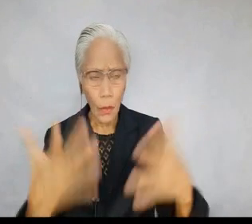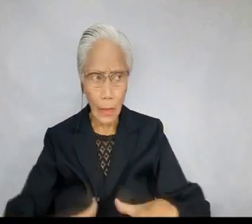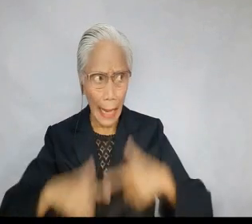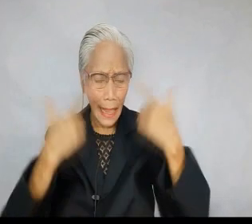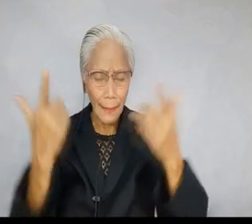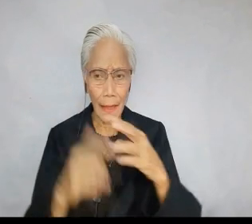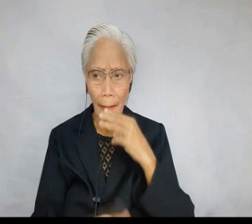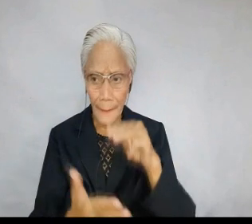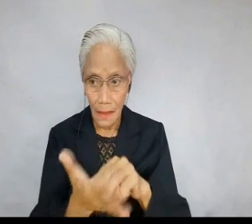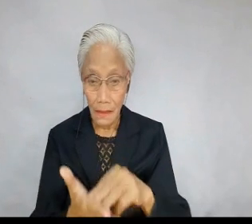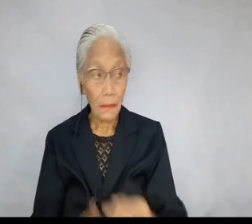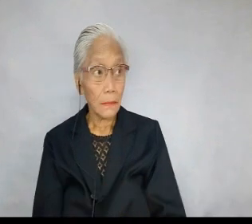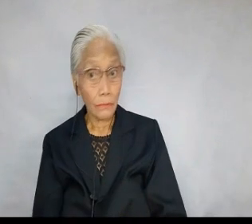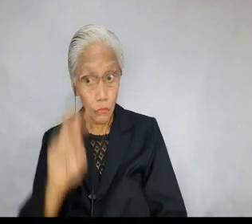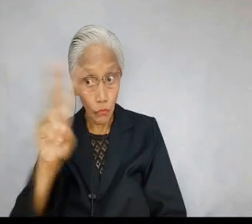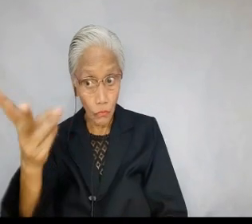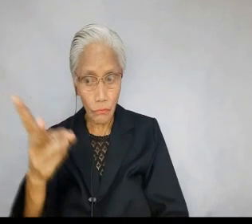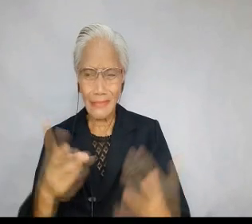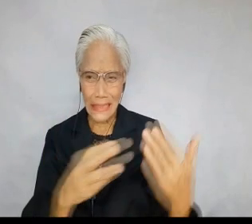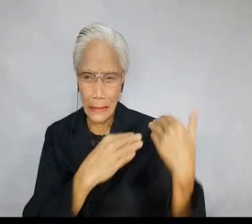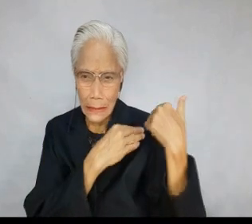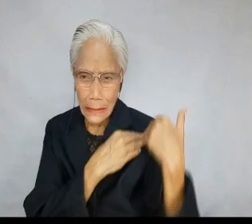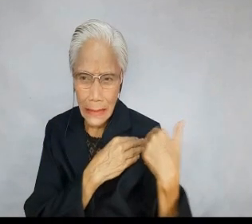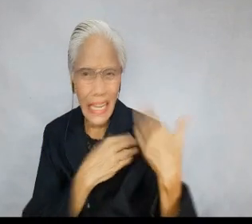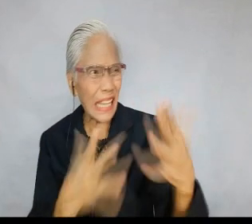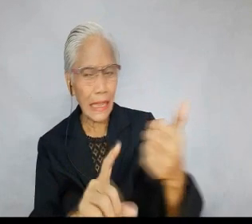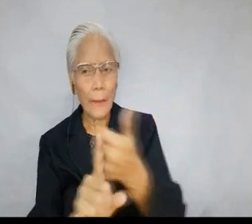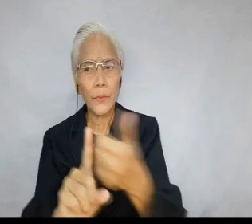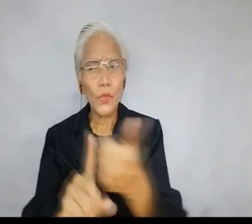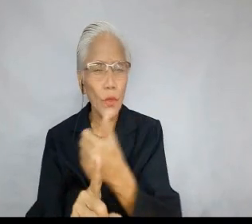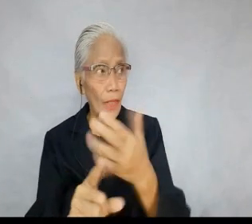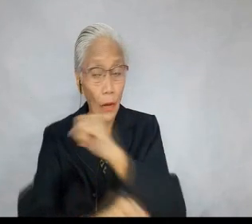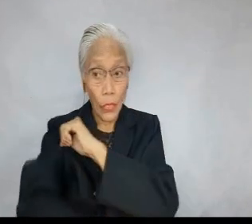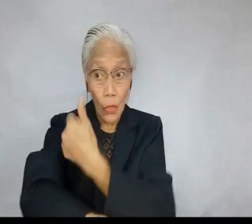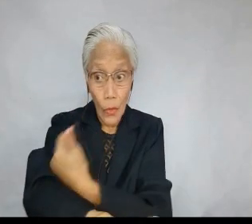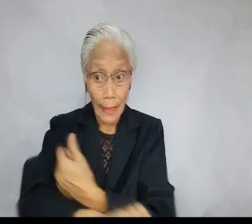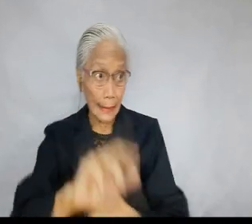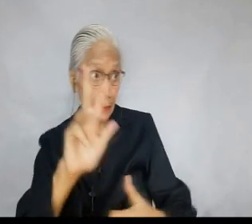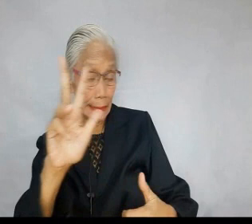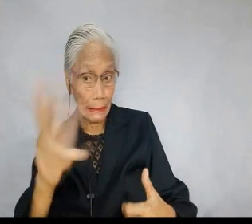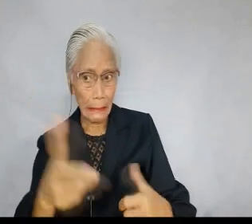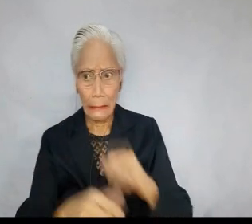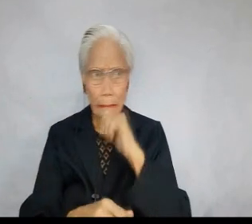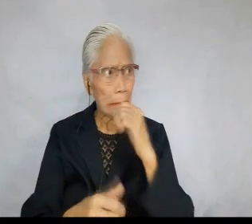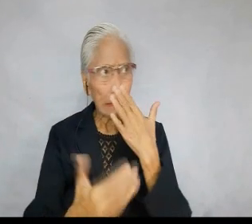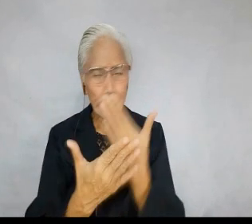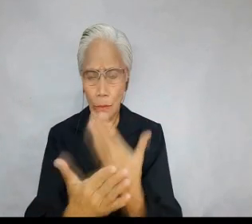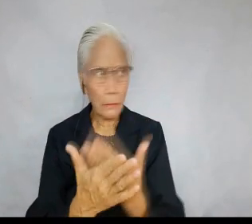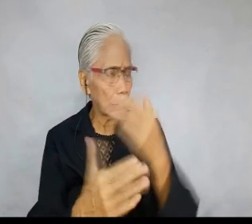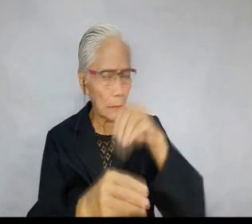personal living out of the message. 2. Burdening others, in abuse of authority. 3.